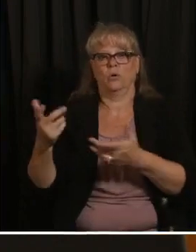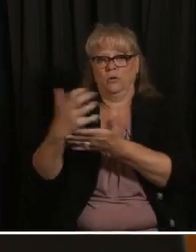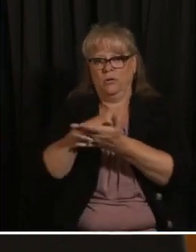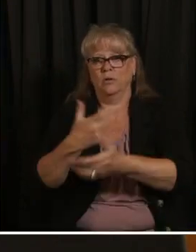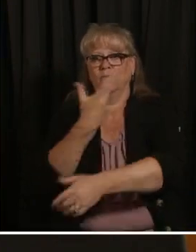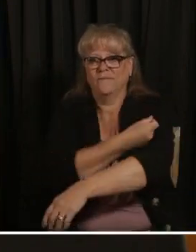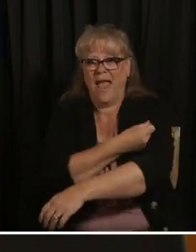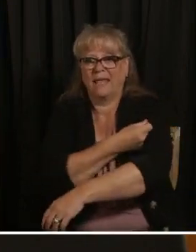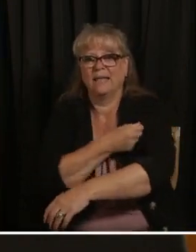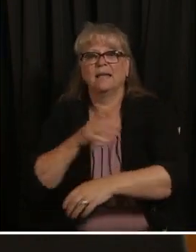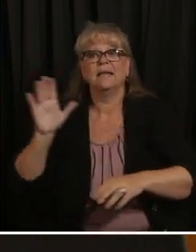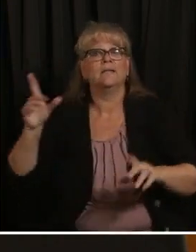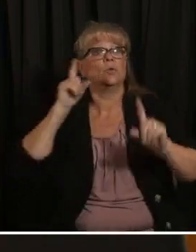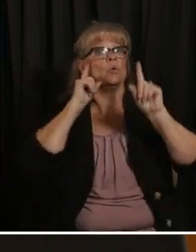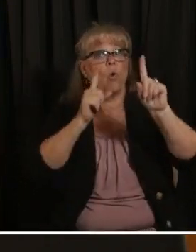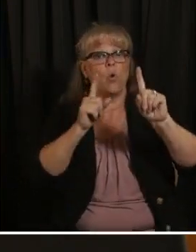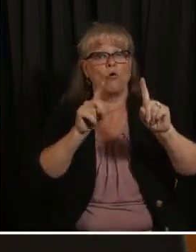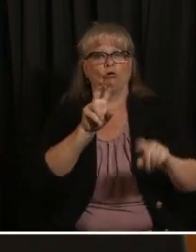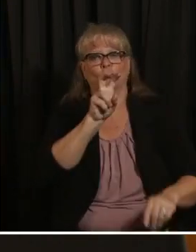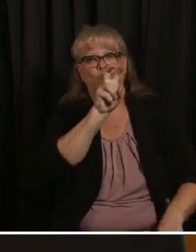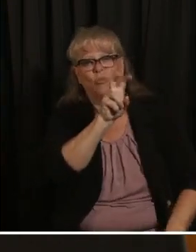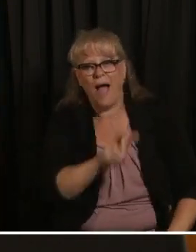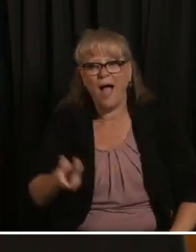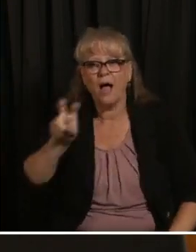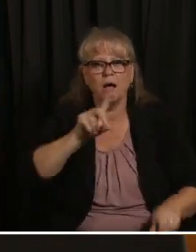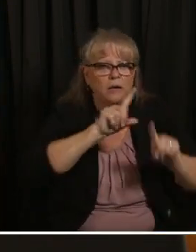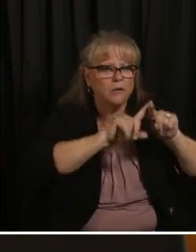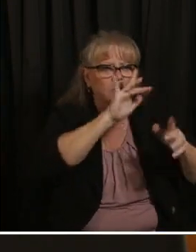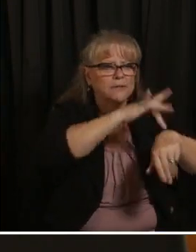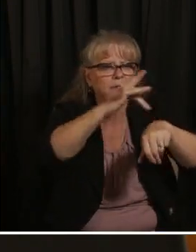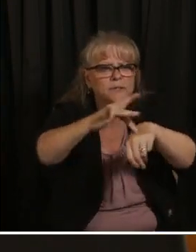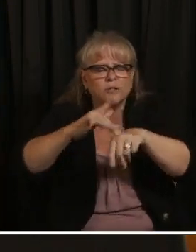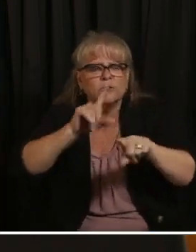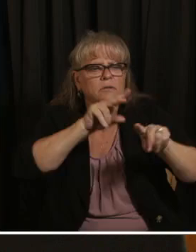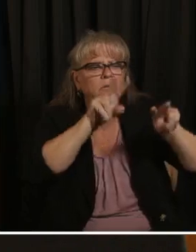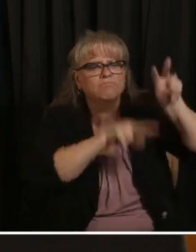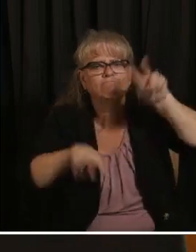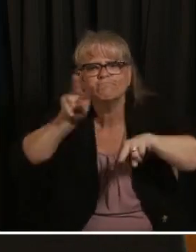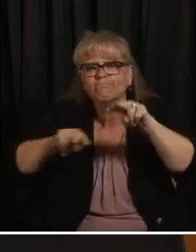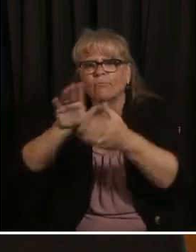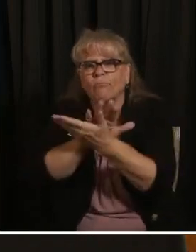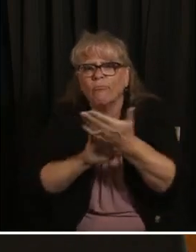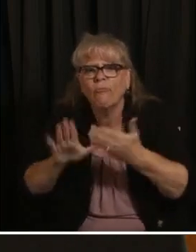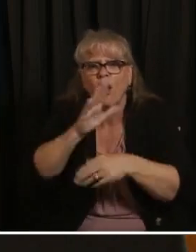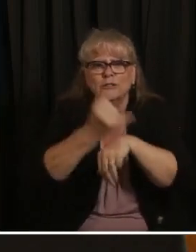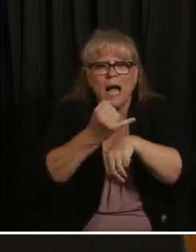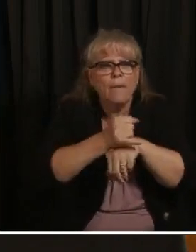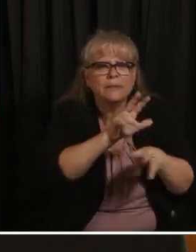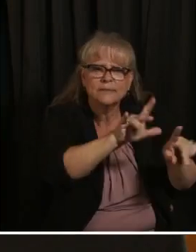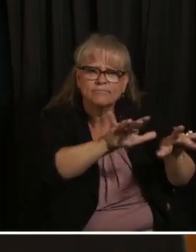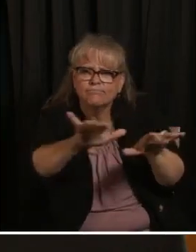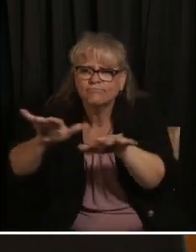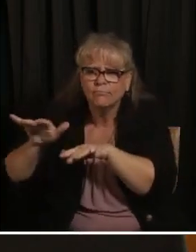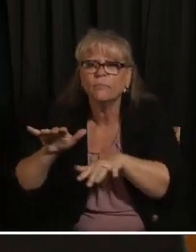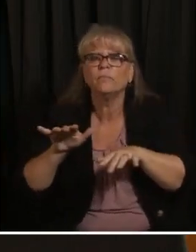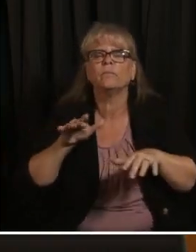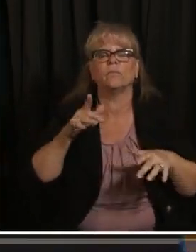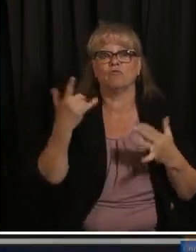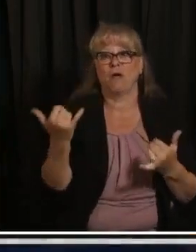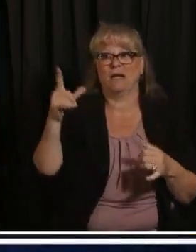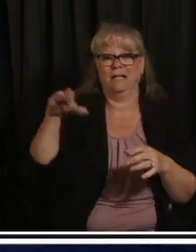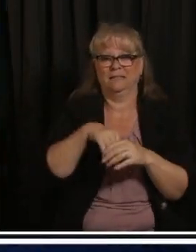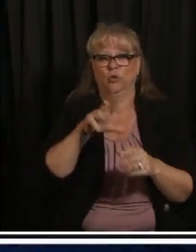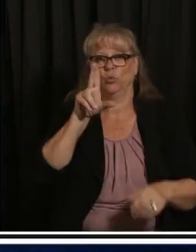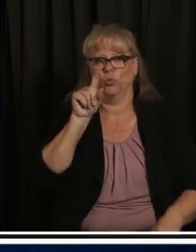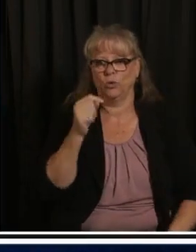his dream schools across the country and make an informed decision he's actually in Utah right now touring colleges uh Zen how